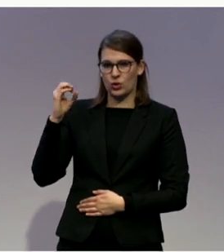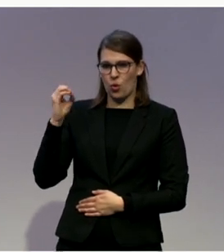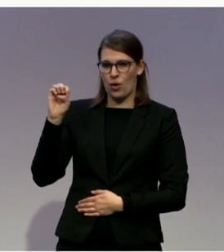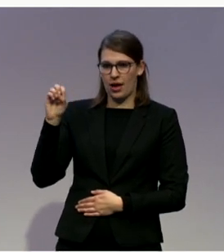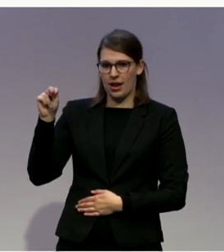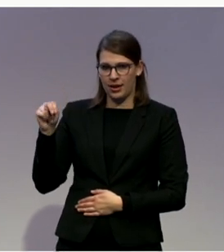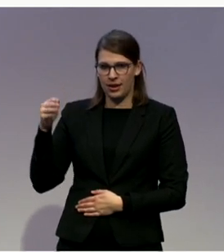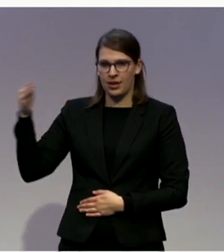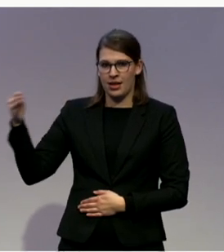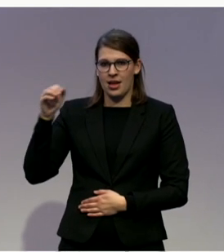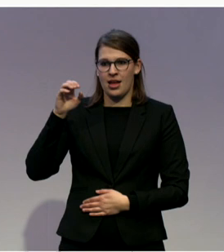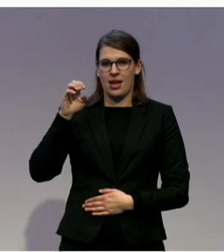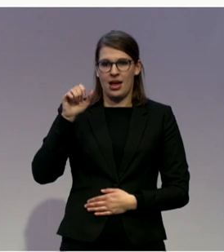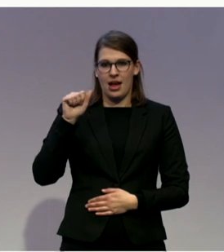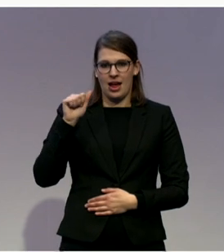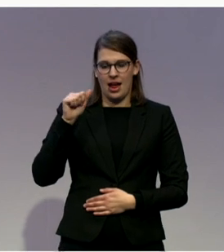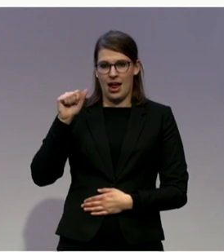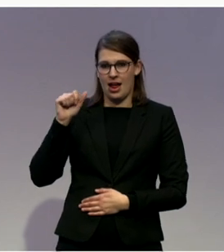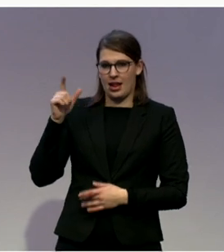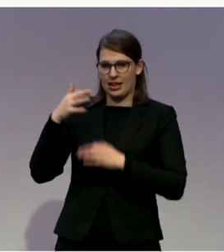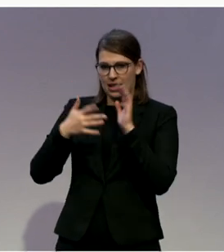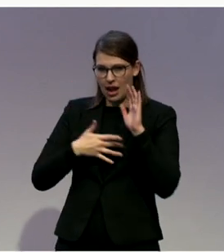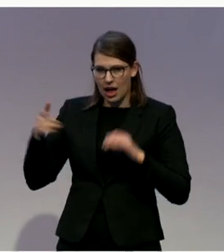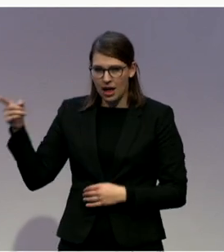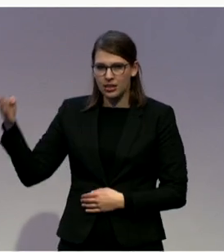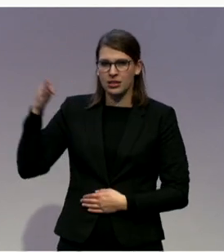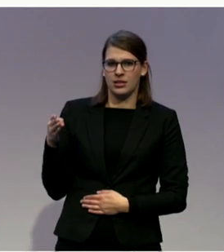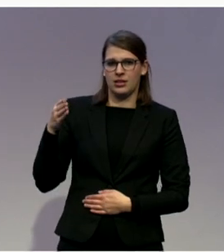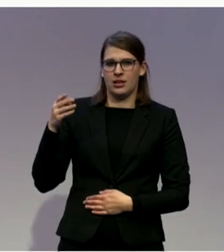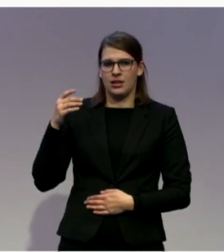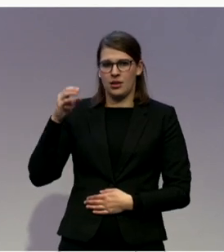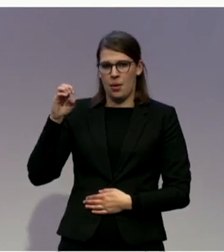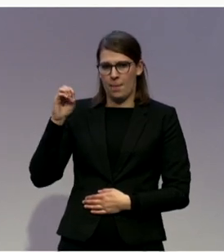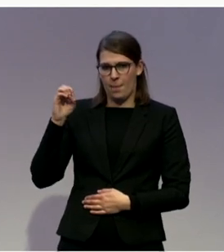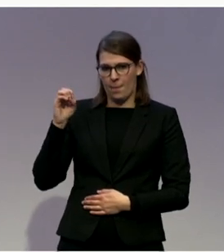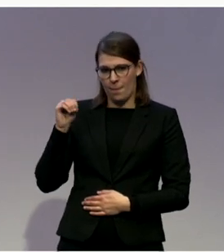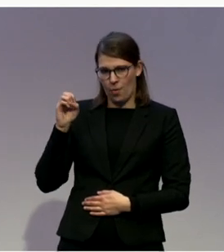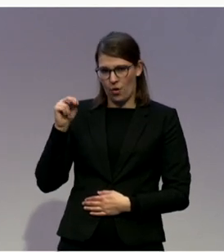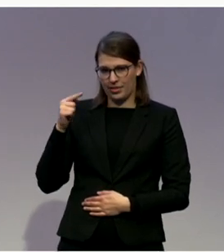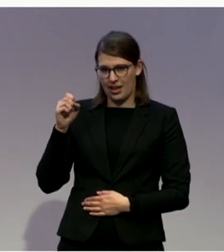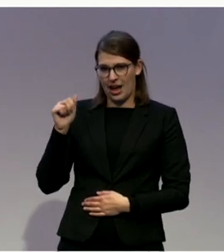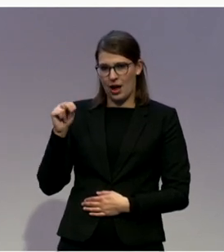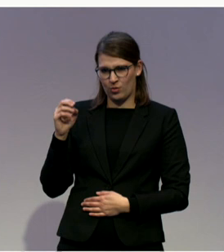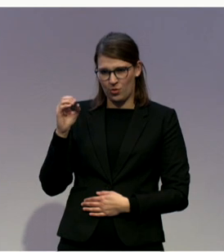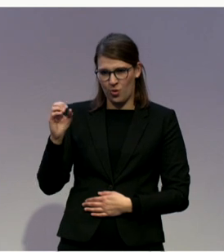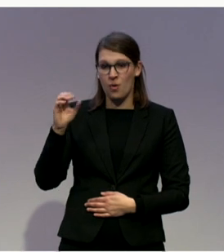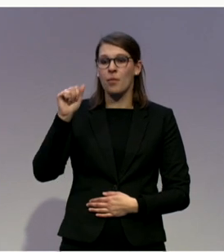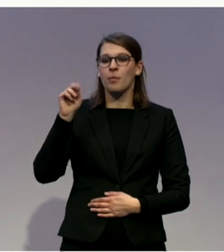from Paraskovia Muntianu, from Keystone Moldova, from Maria